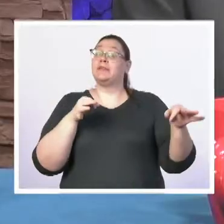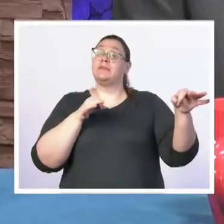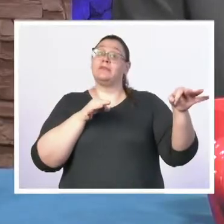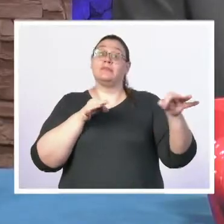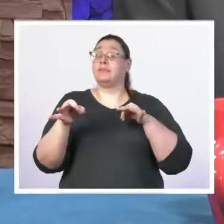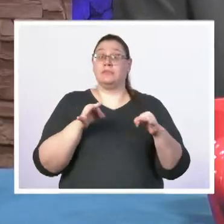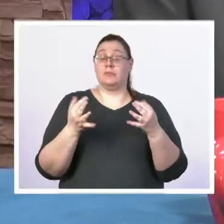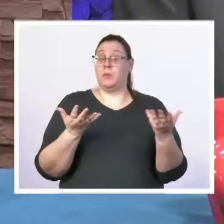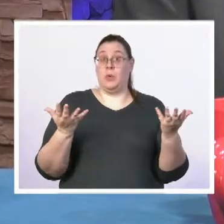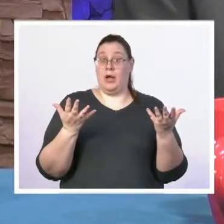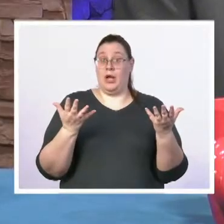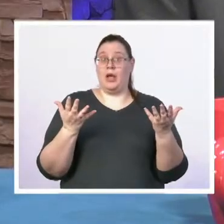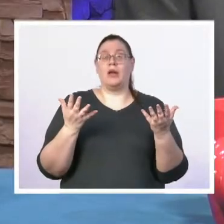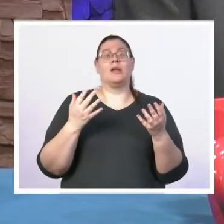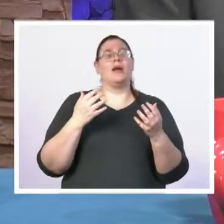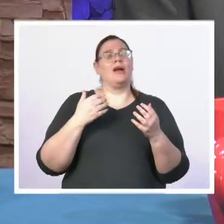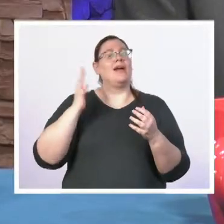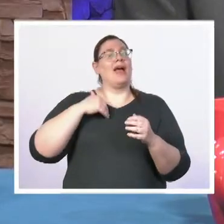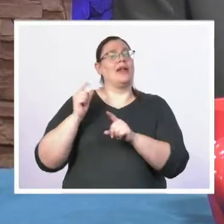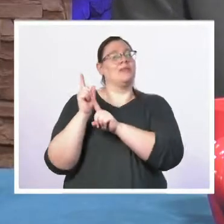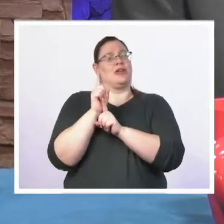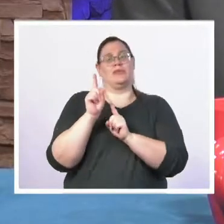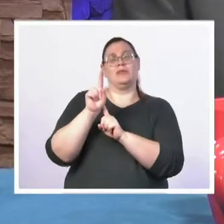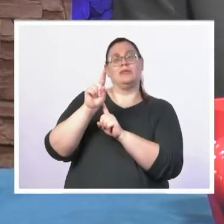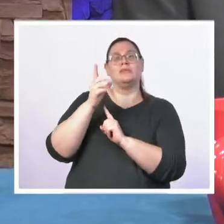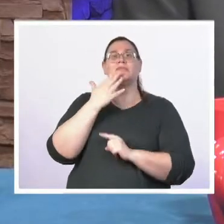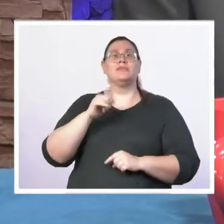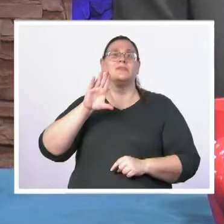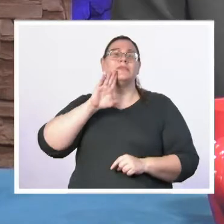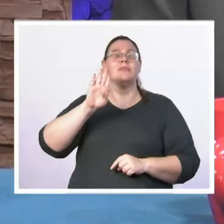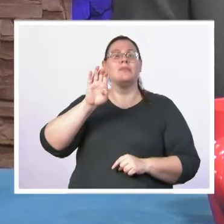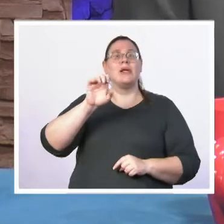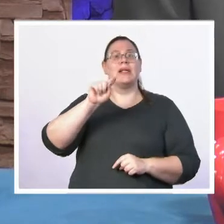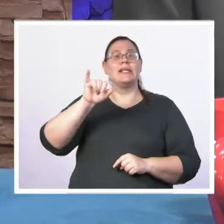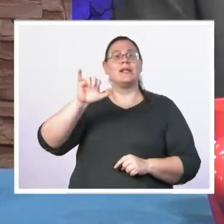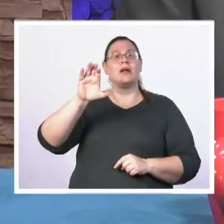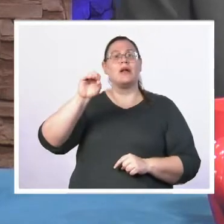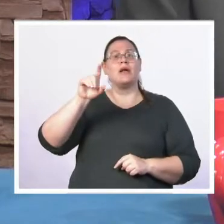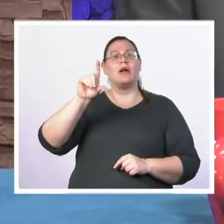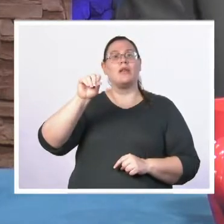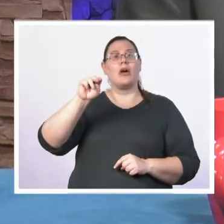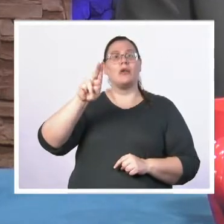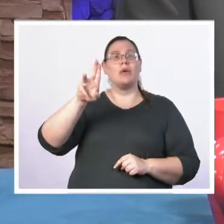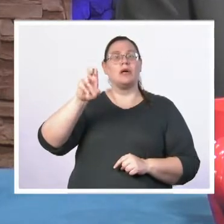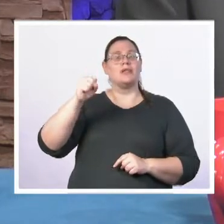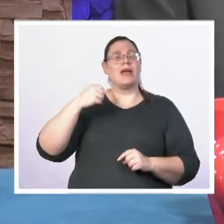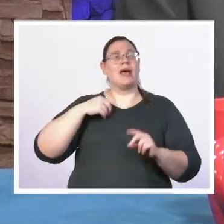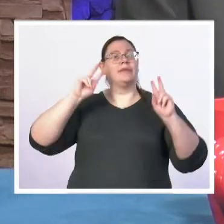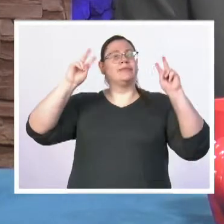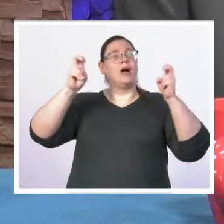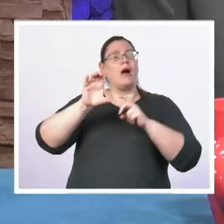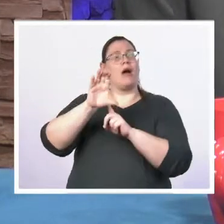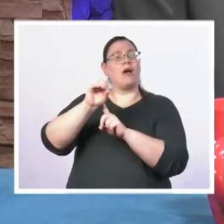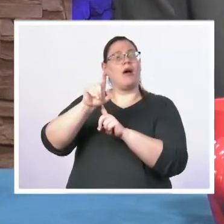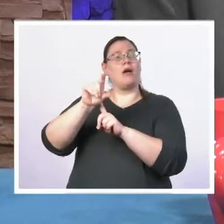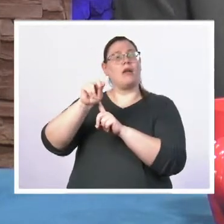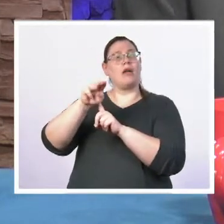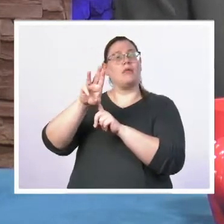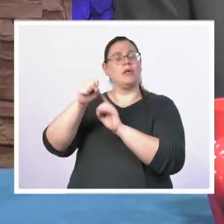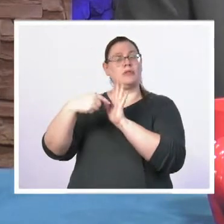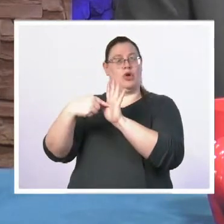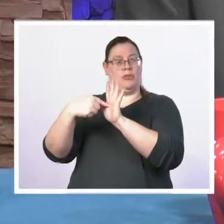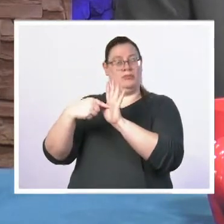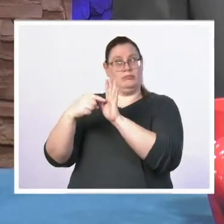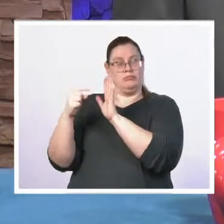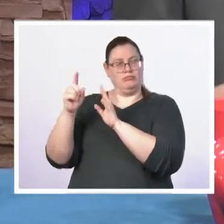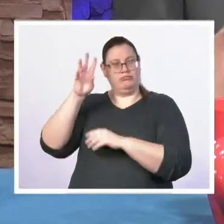one of my mentors Betty Colonymous actually had came up with what call the Colonymous model and essentially what